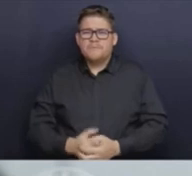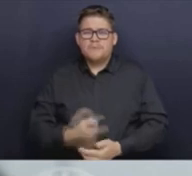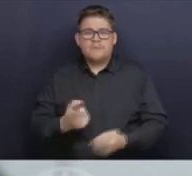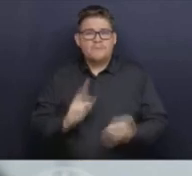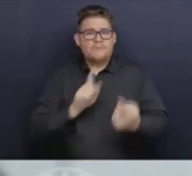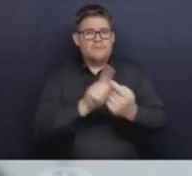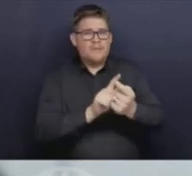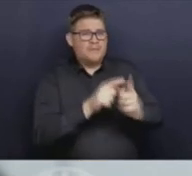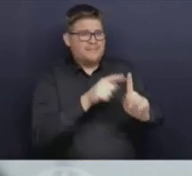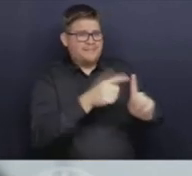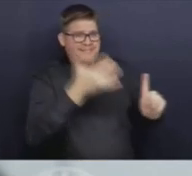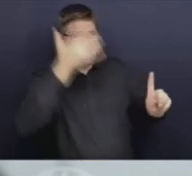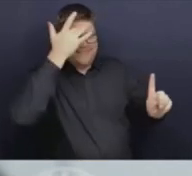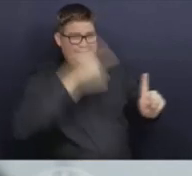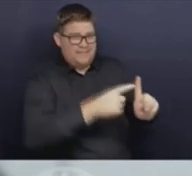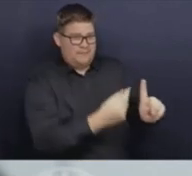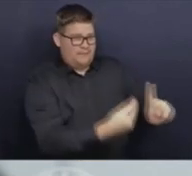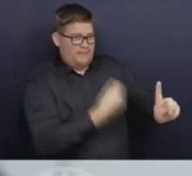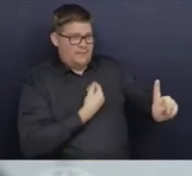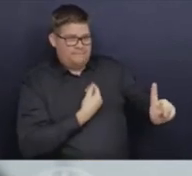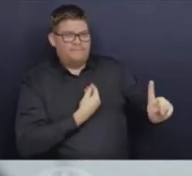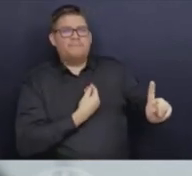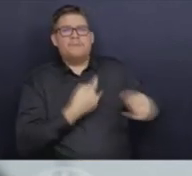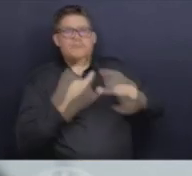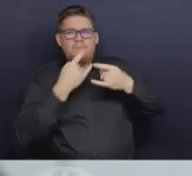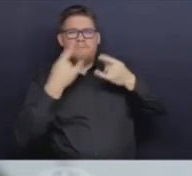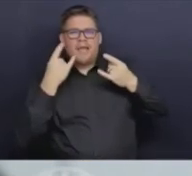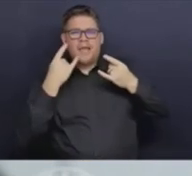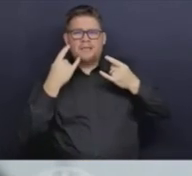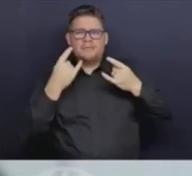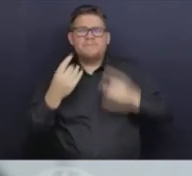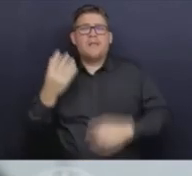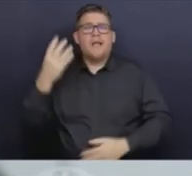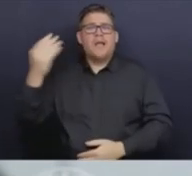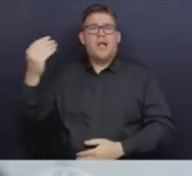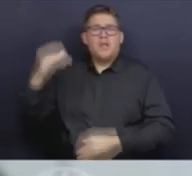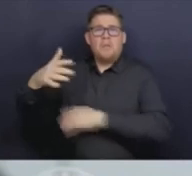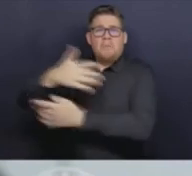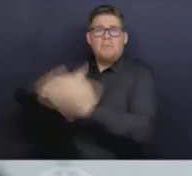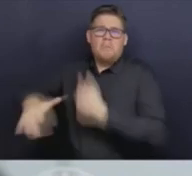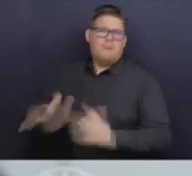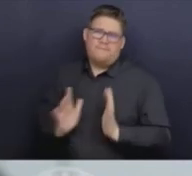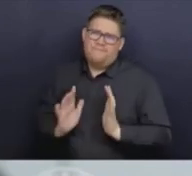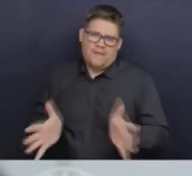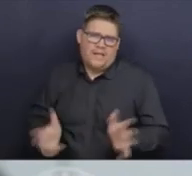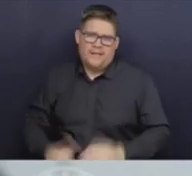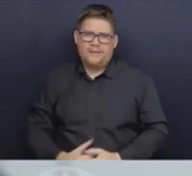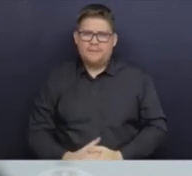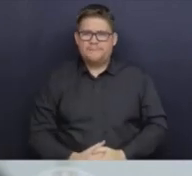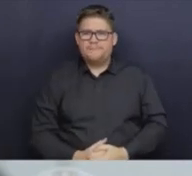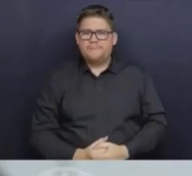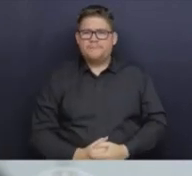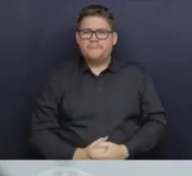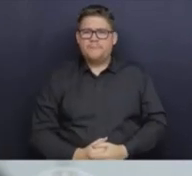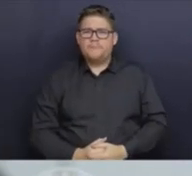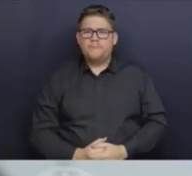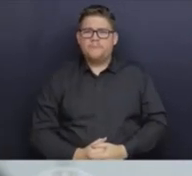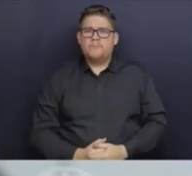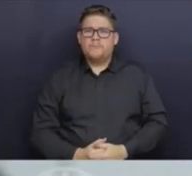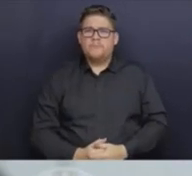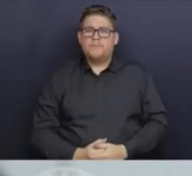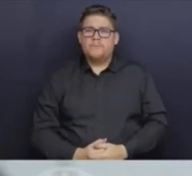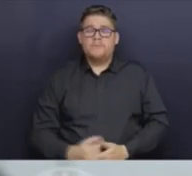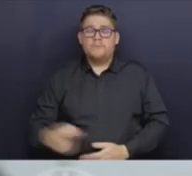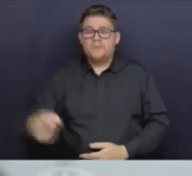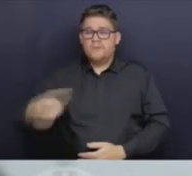ill. I know this remains a challenging time for people who are most vulnerable to COVID, especially, and these are